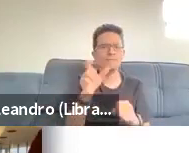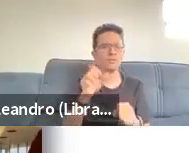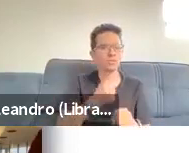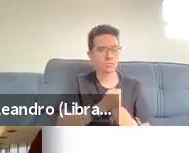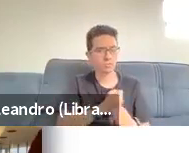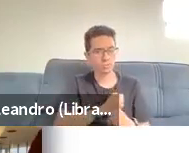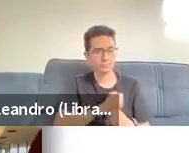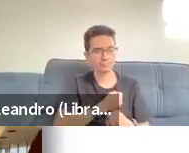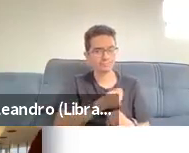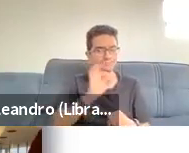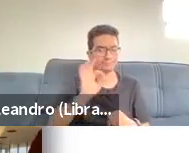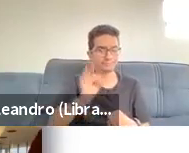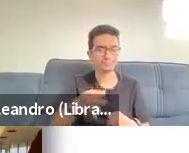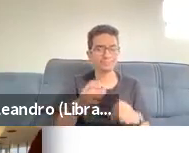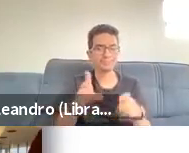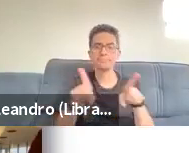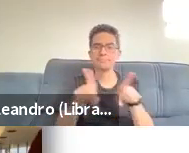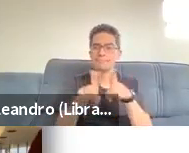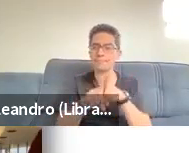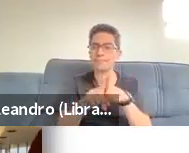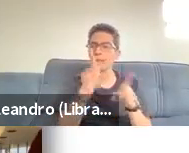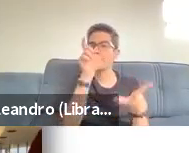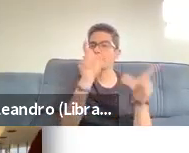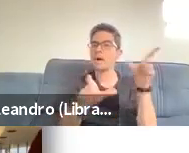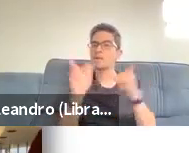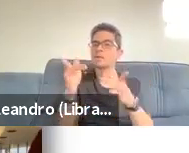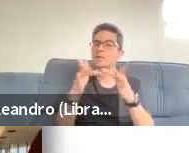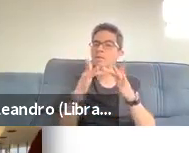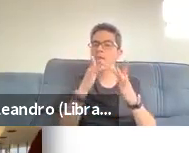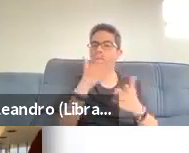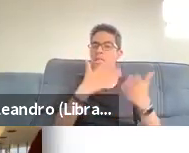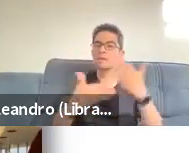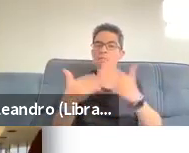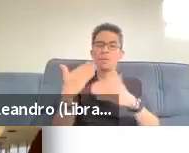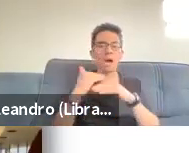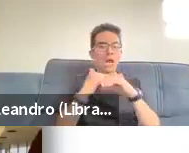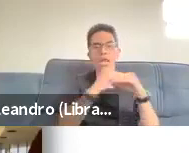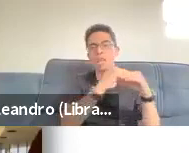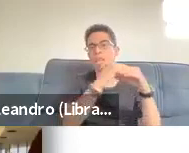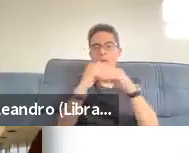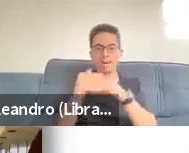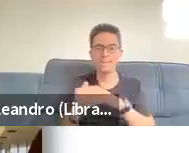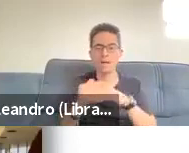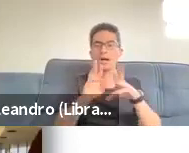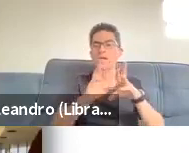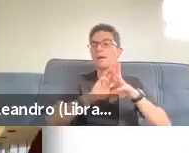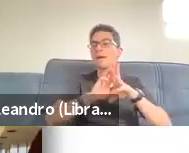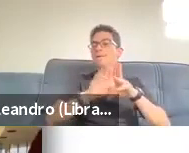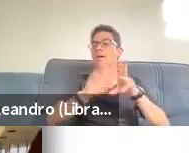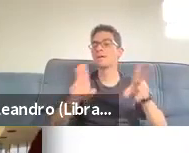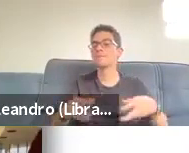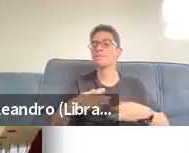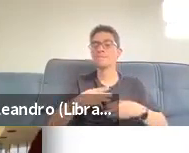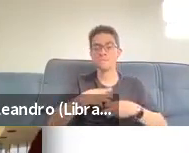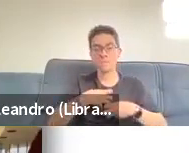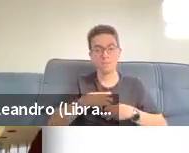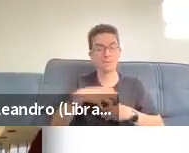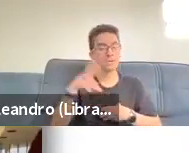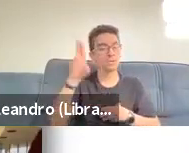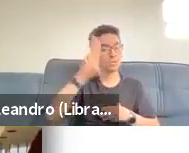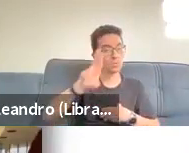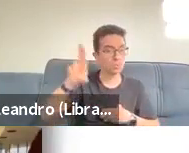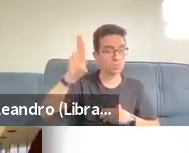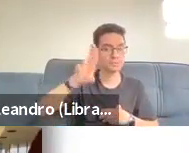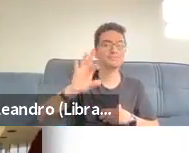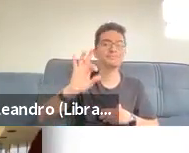alignment among functional systems. And we used something that we've come to call interactional discourse resources, IDRs, which I'll explain in a minute